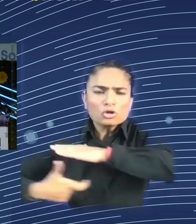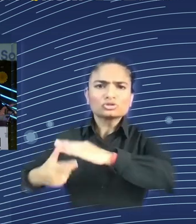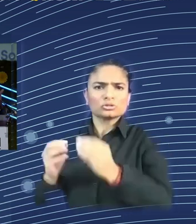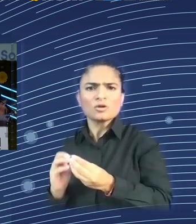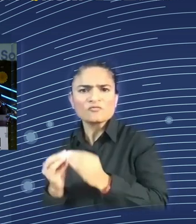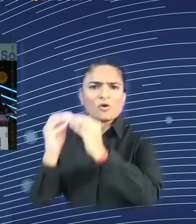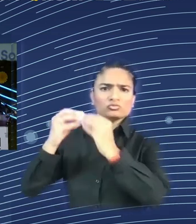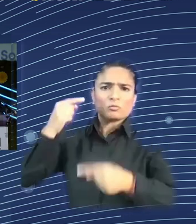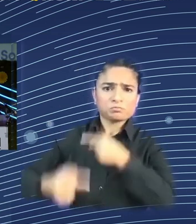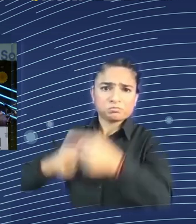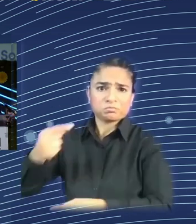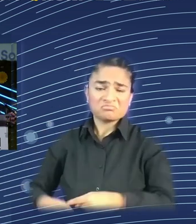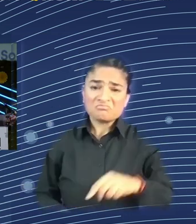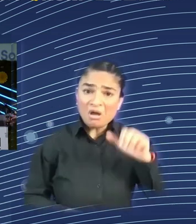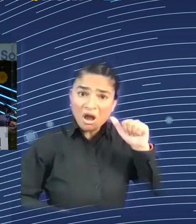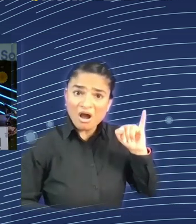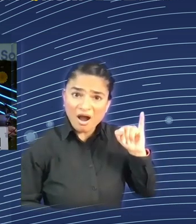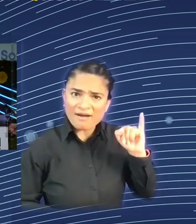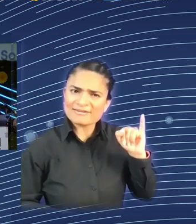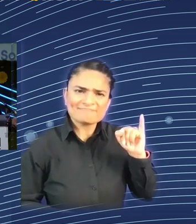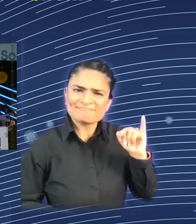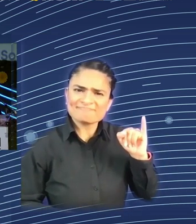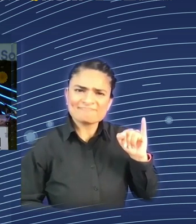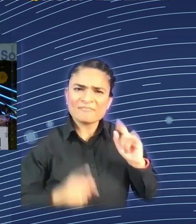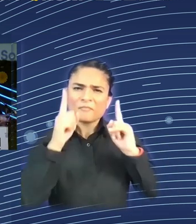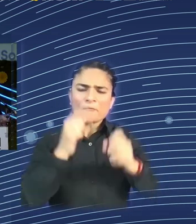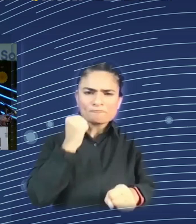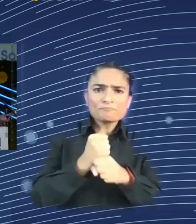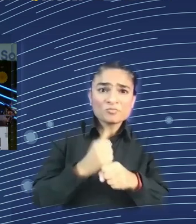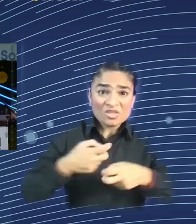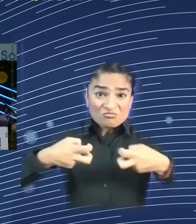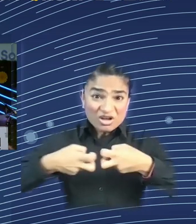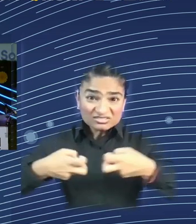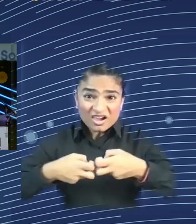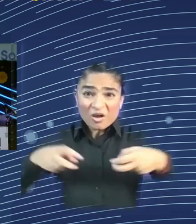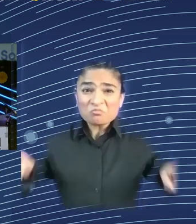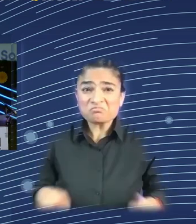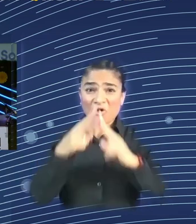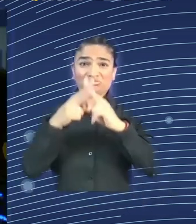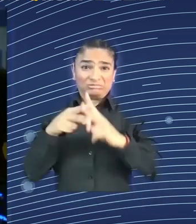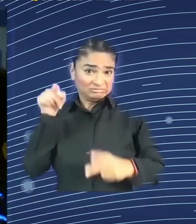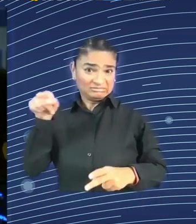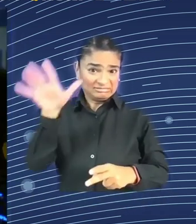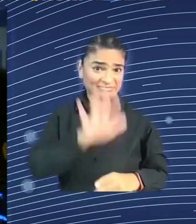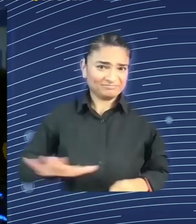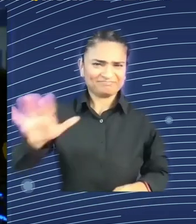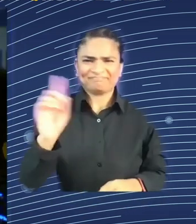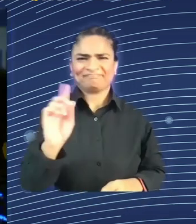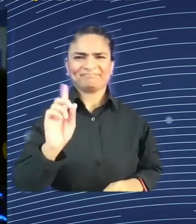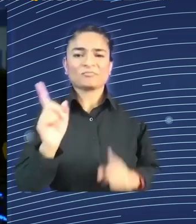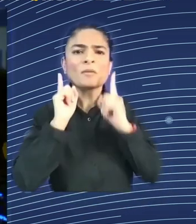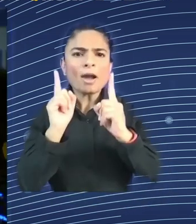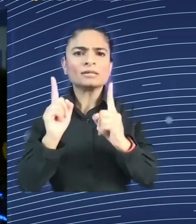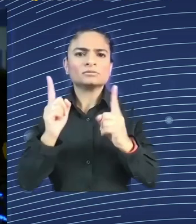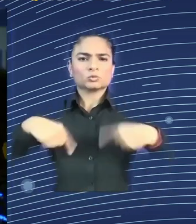they do. So, don't kind of exaggerate by what you see. And, in fact, with the steam we had, the industrial state